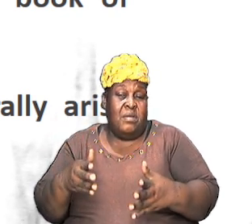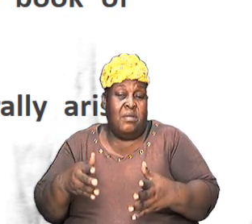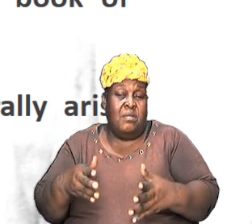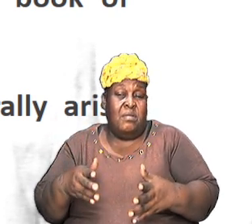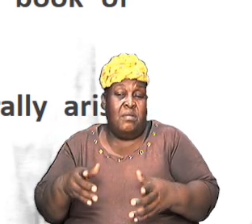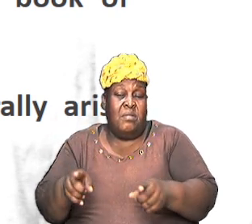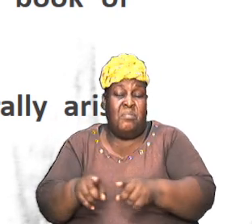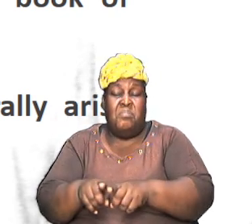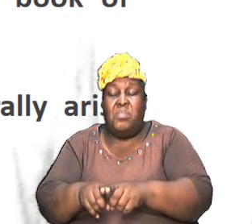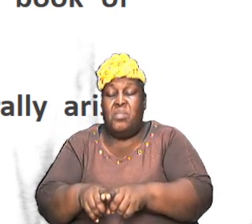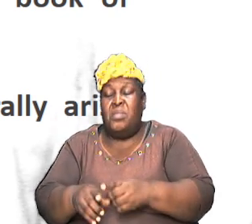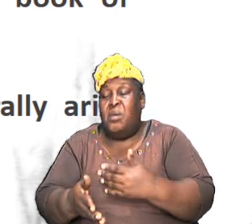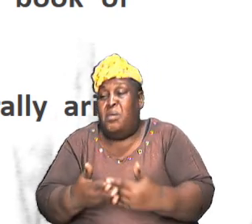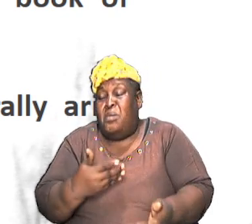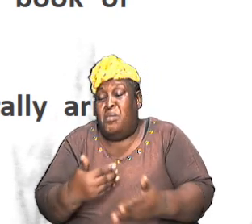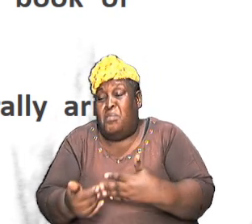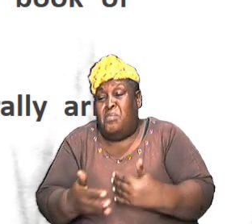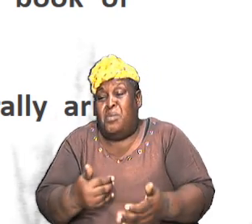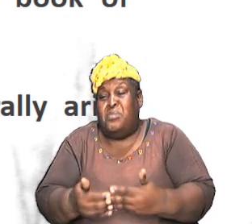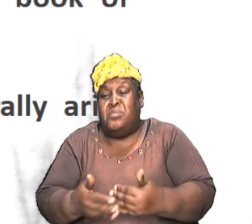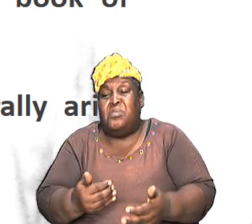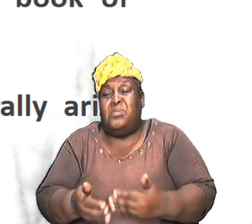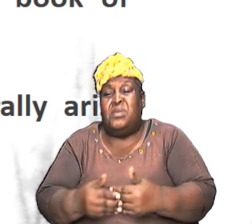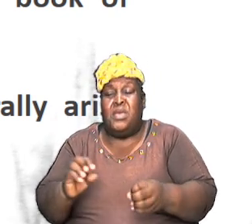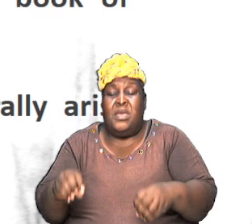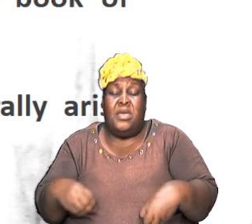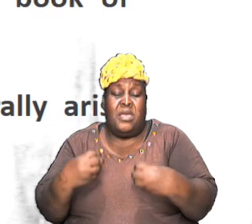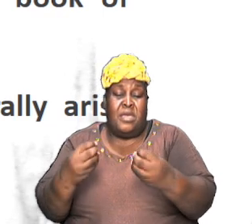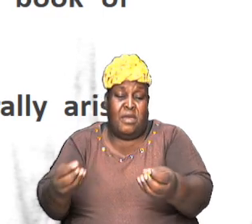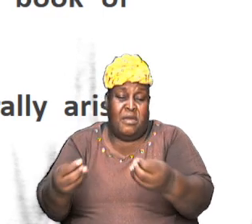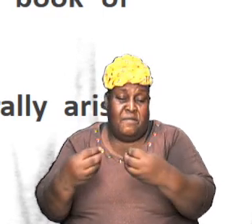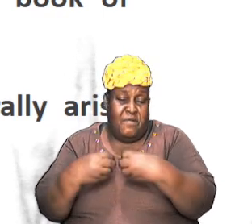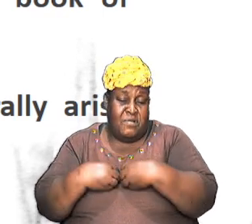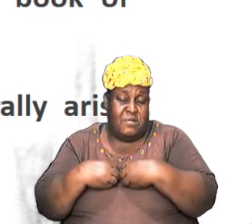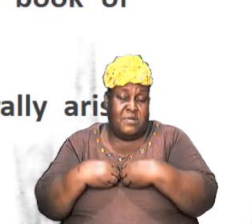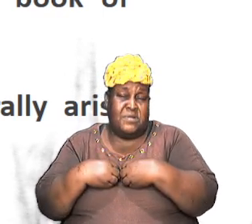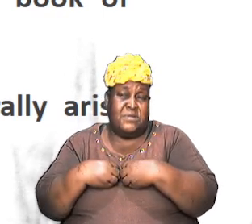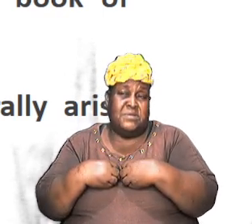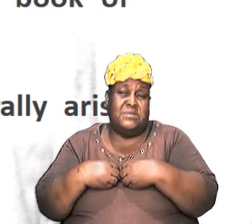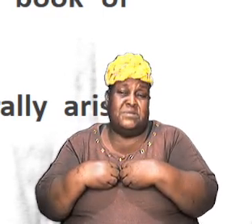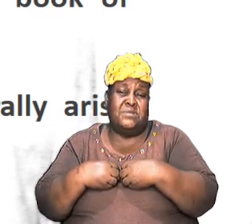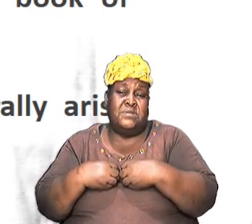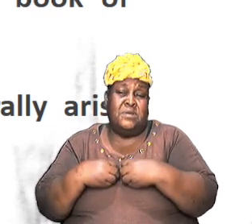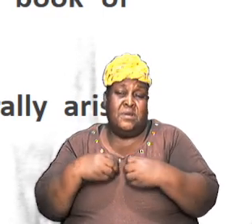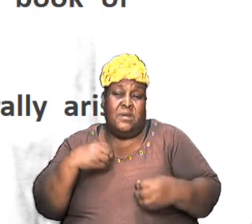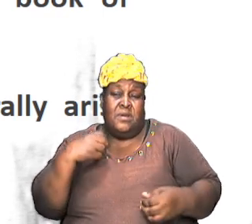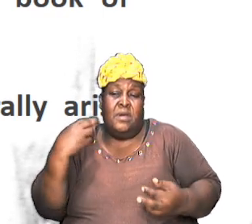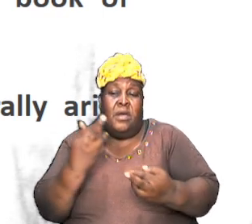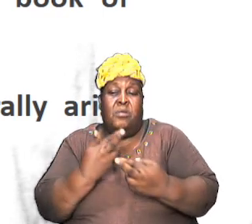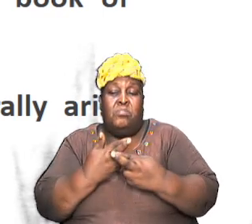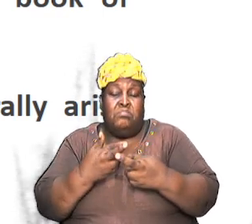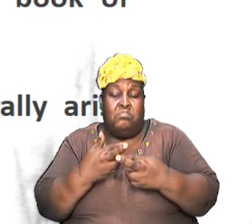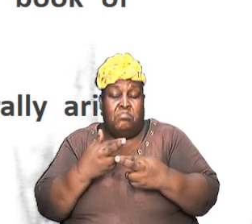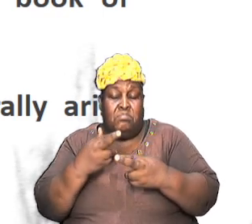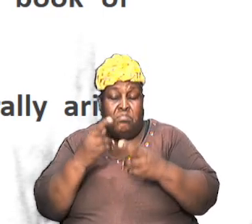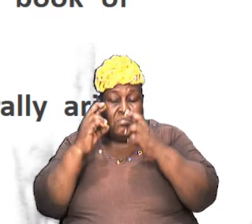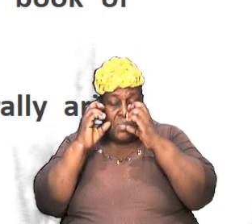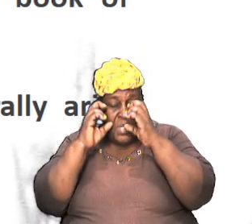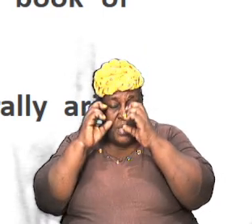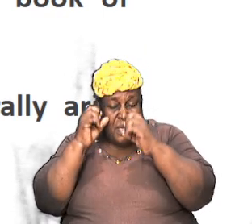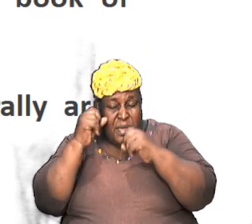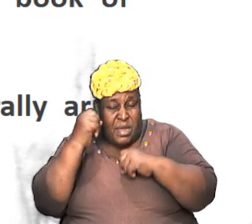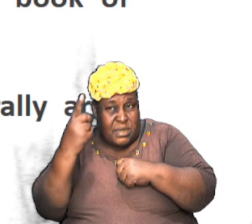simultaneously it gave us a picture of redemption so the